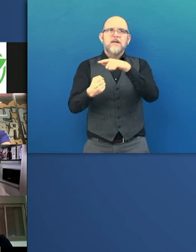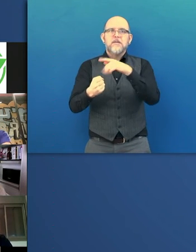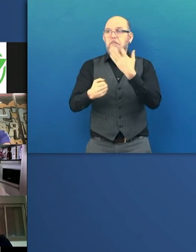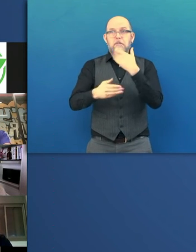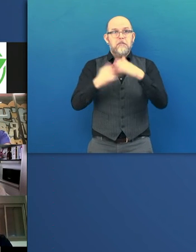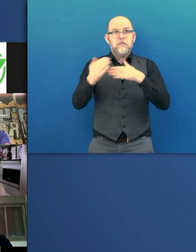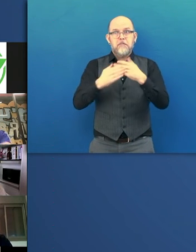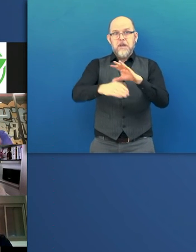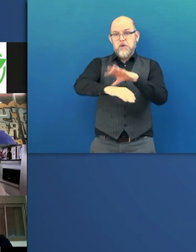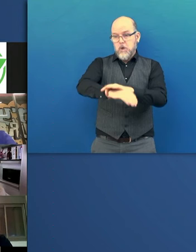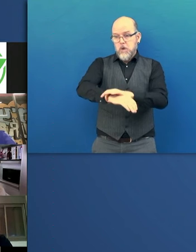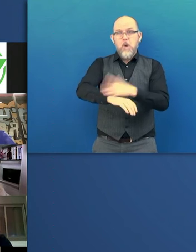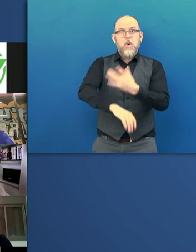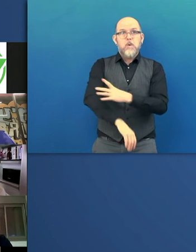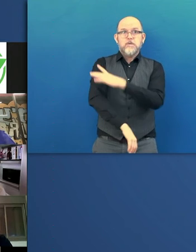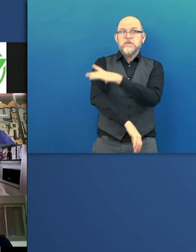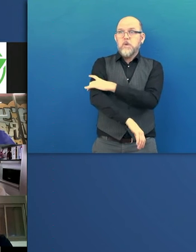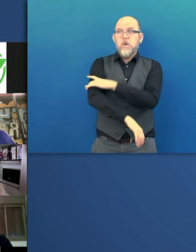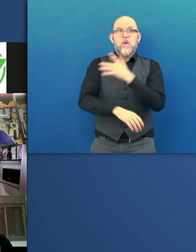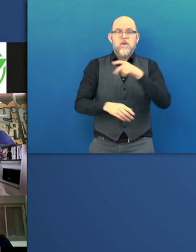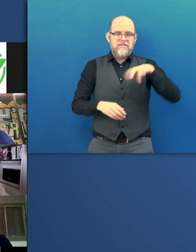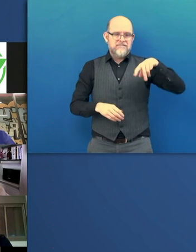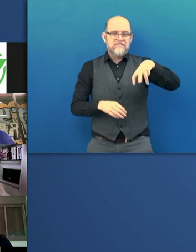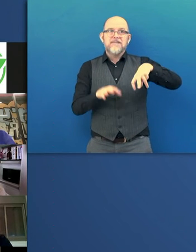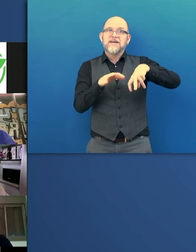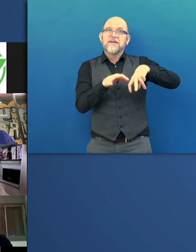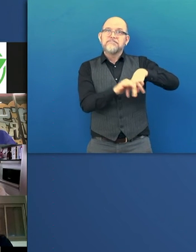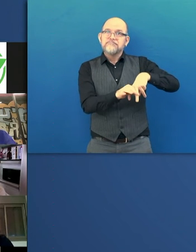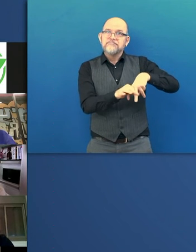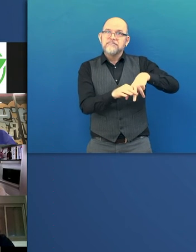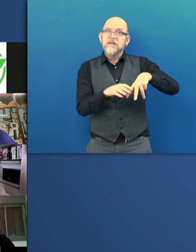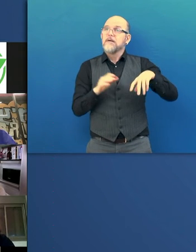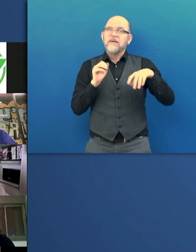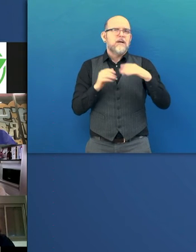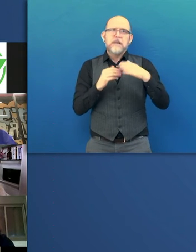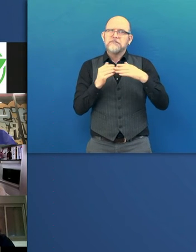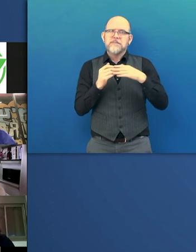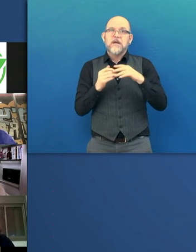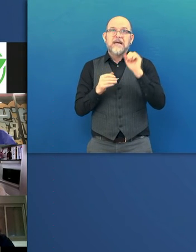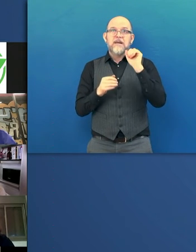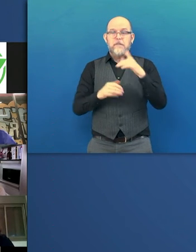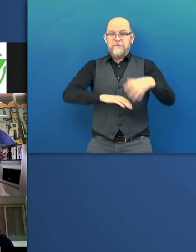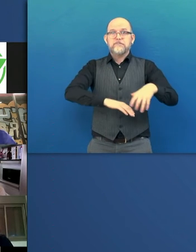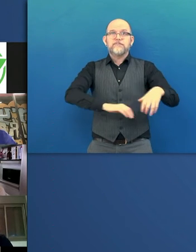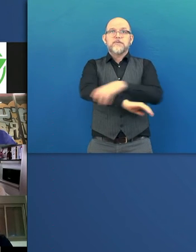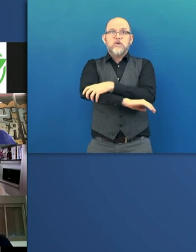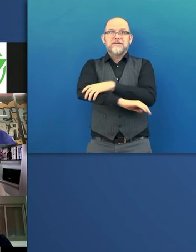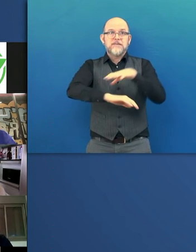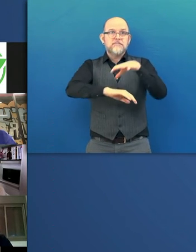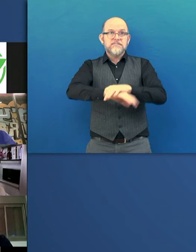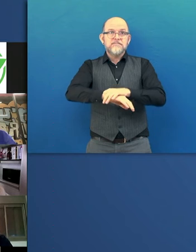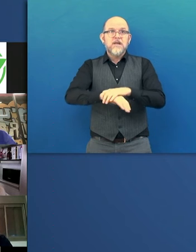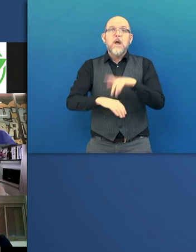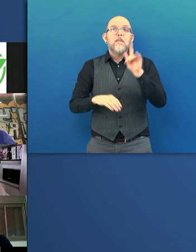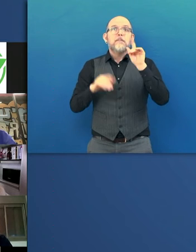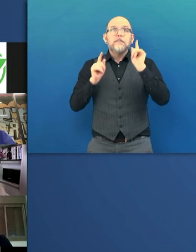upper arm, even amputated leg, or prosthetic. It doesn't require touch or